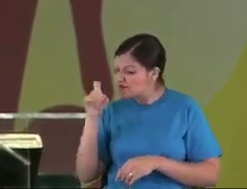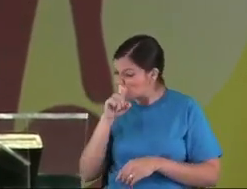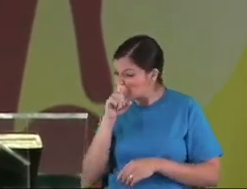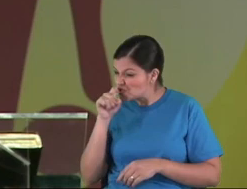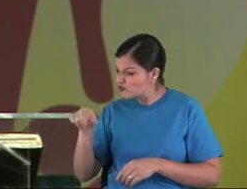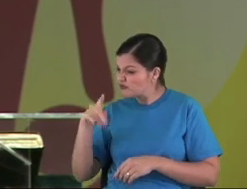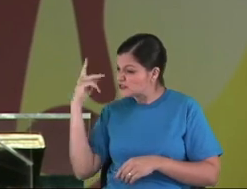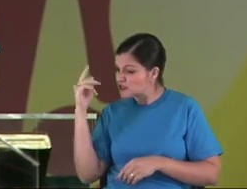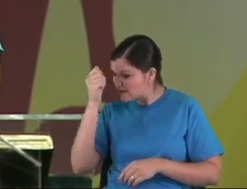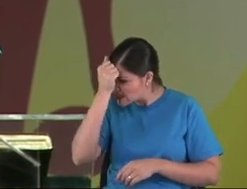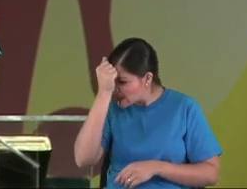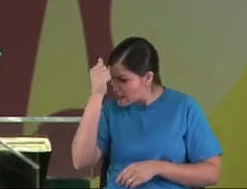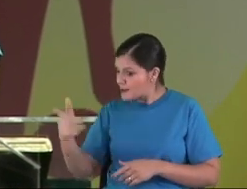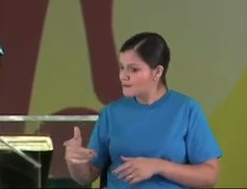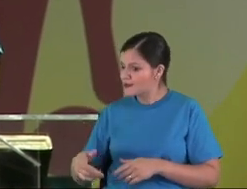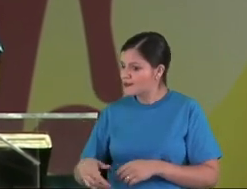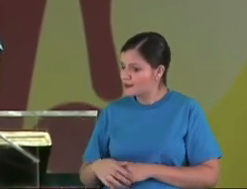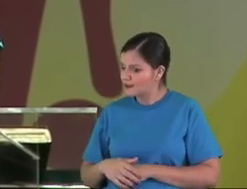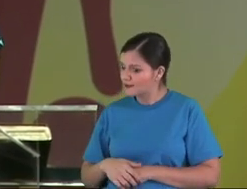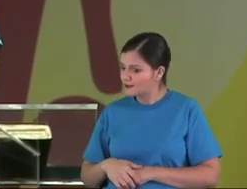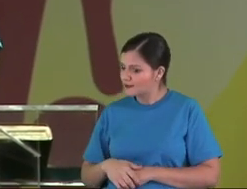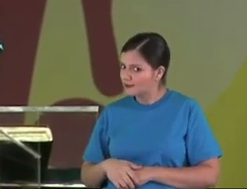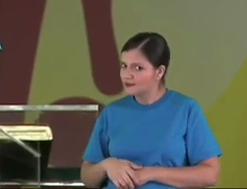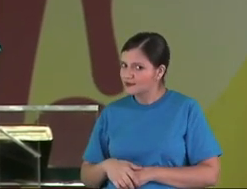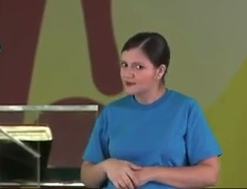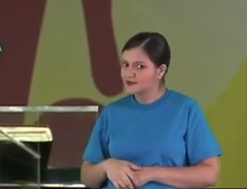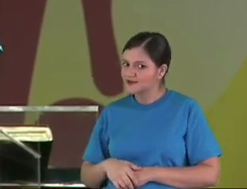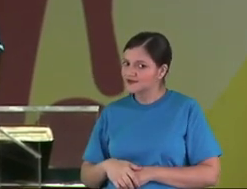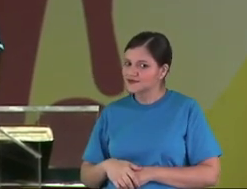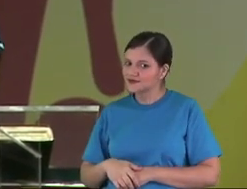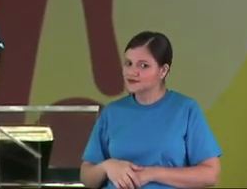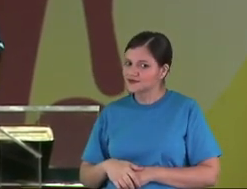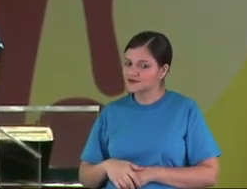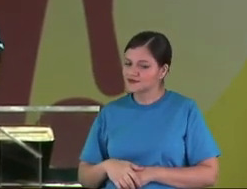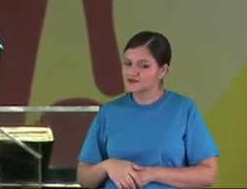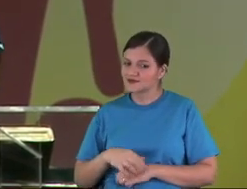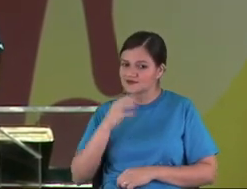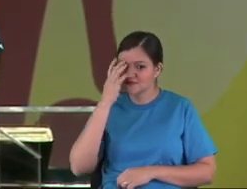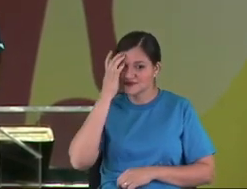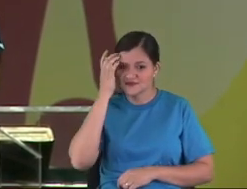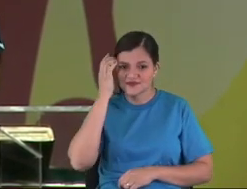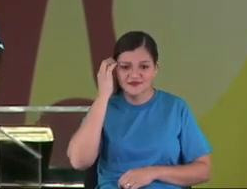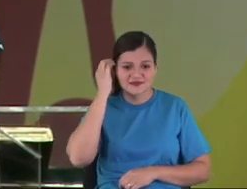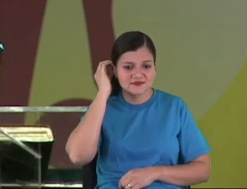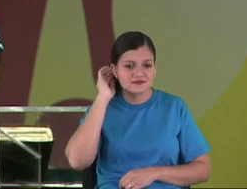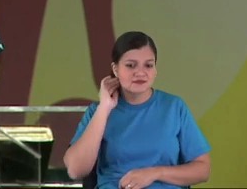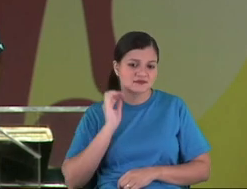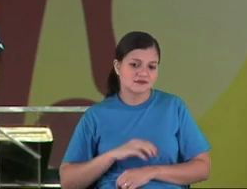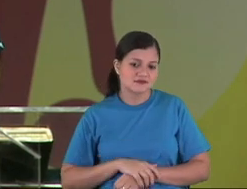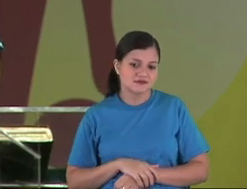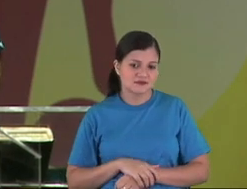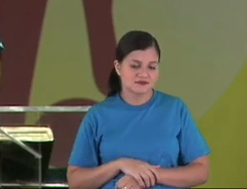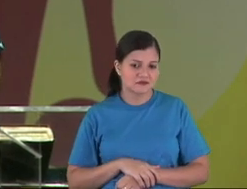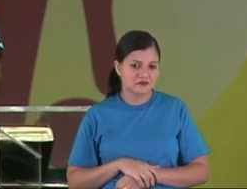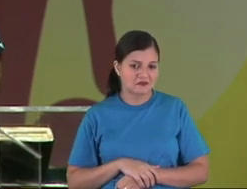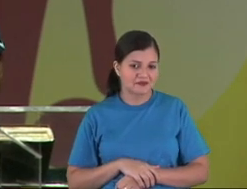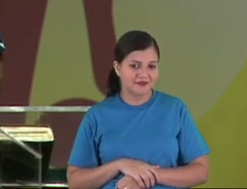I'm going to ask to the teacher and if I know the truth you will be regret the time you was born.